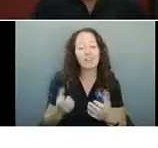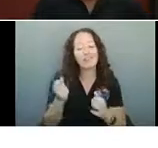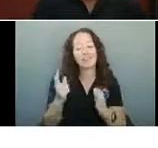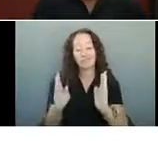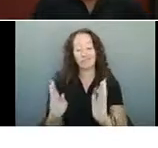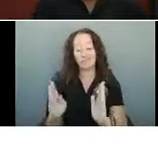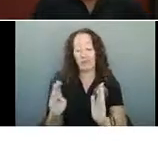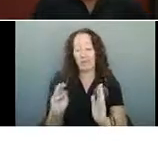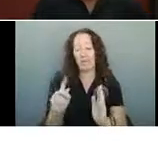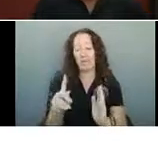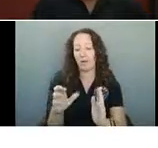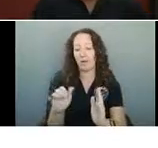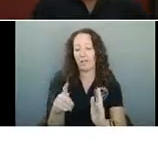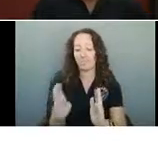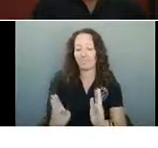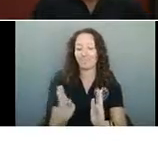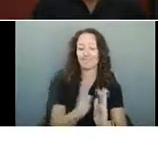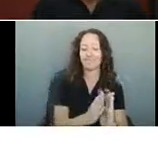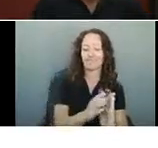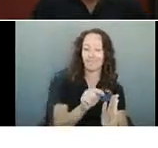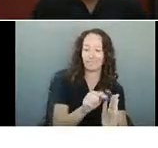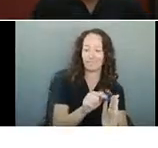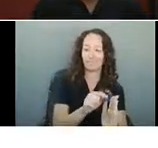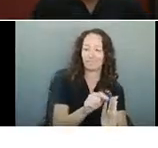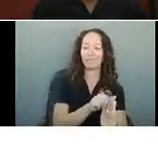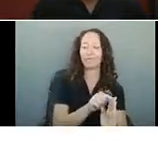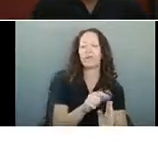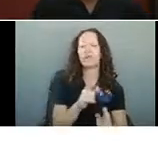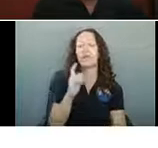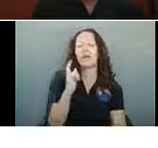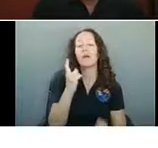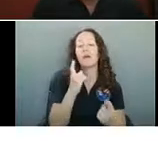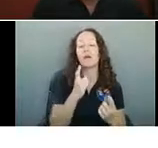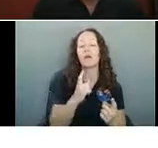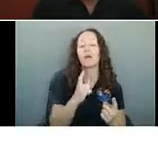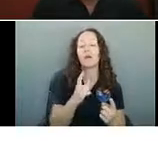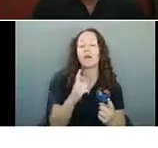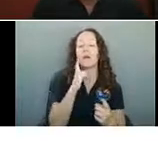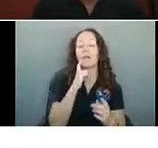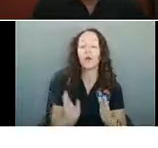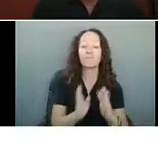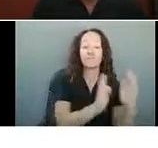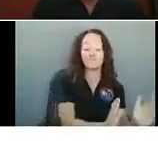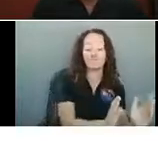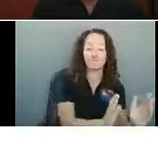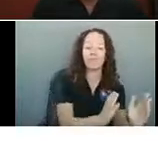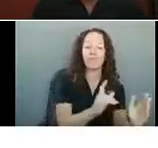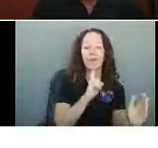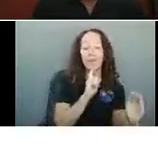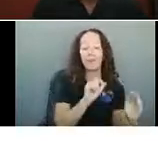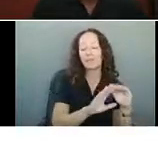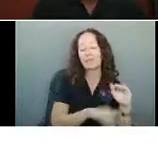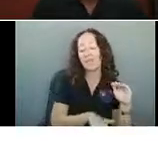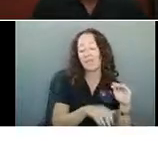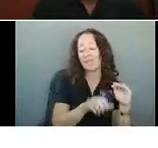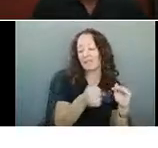cases per 100,000, that would be about 24 cases a day. And on a regular basis, then we can